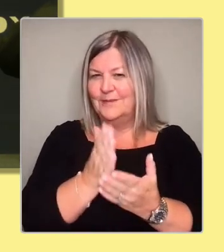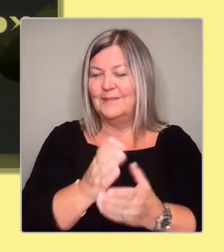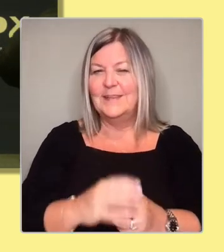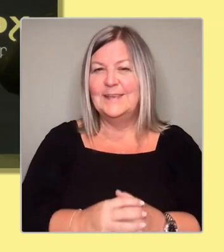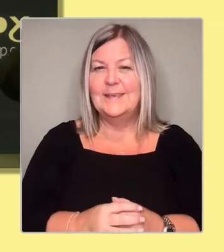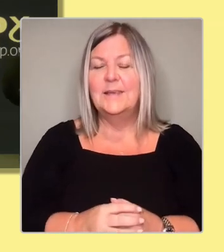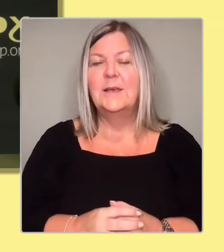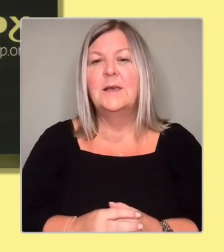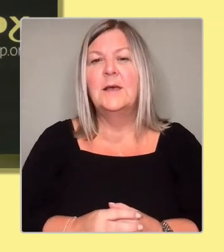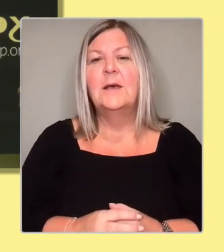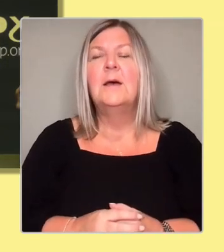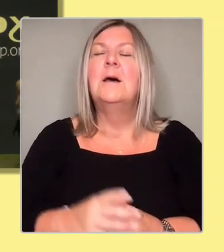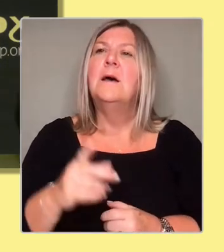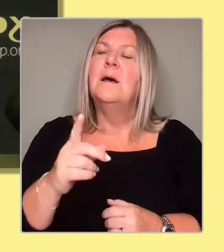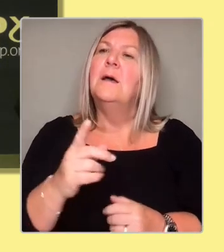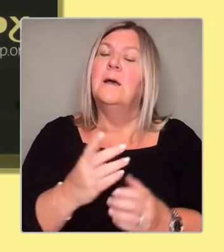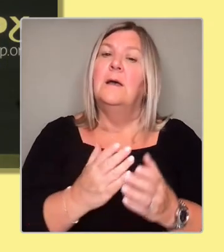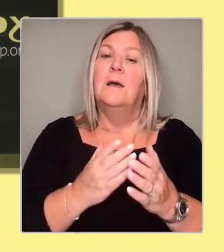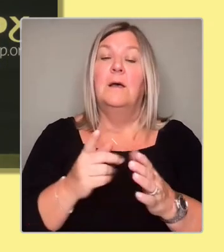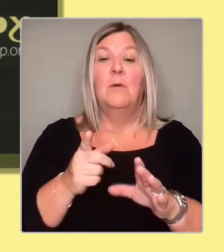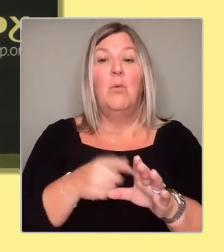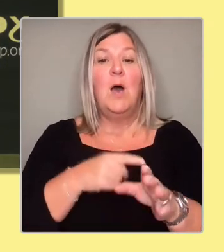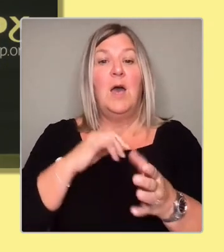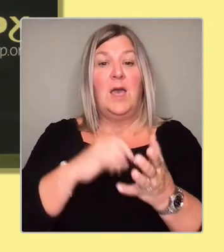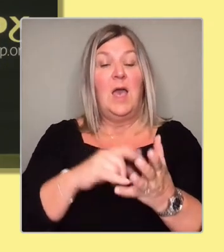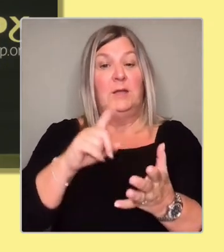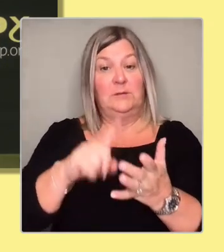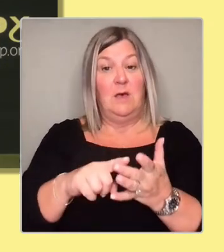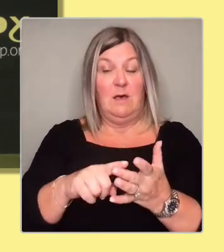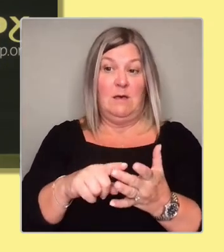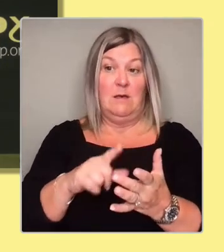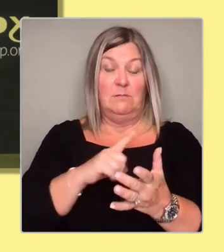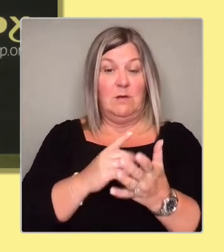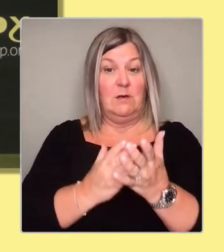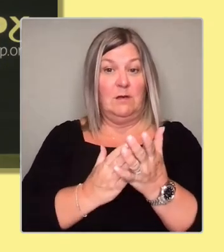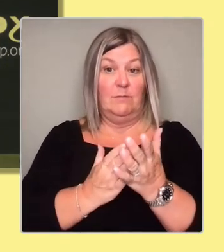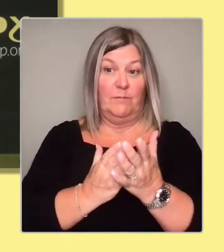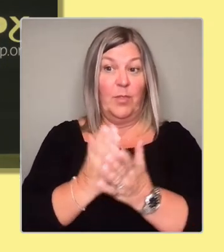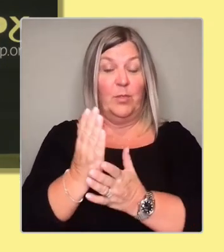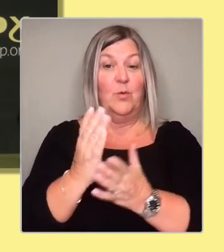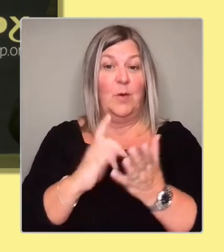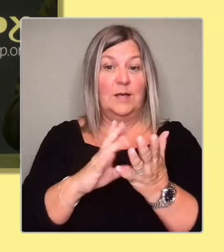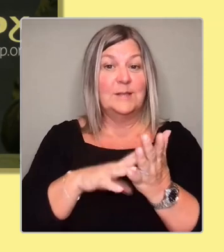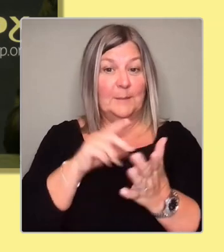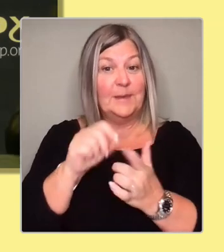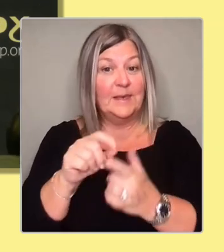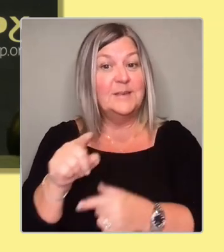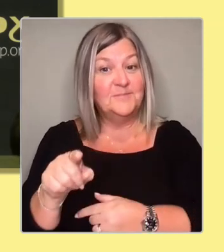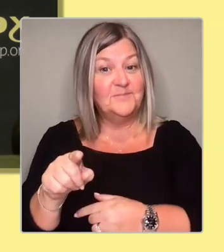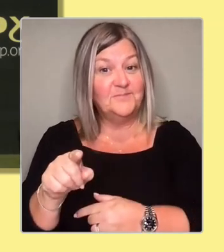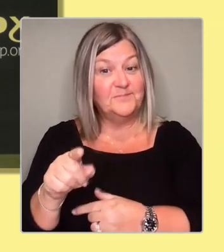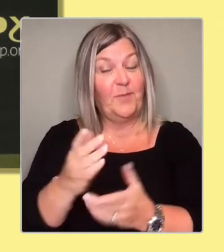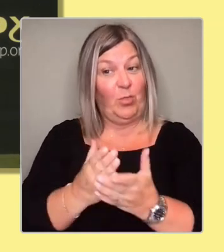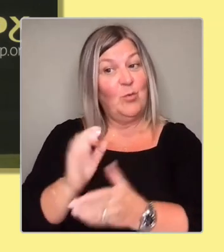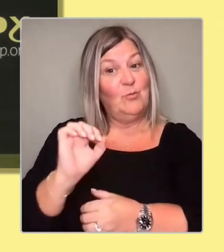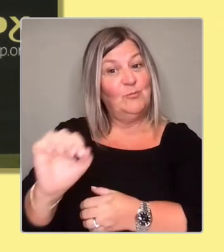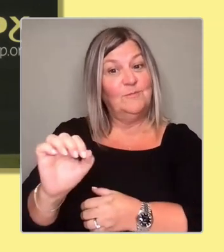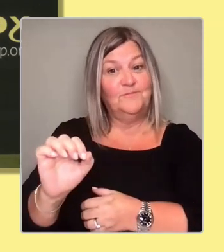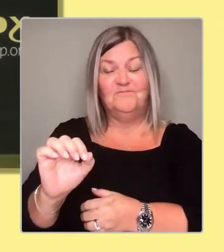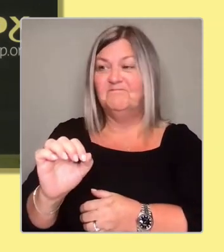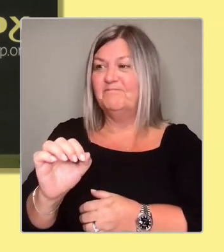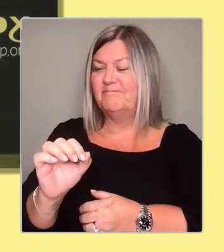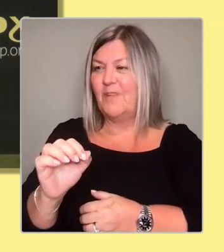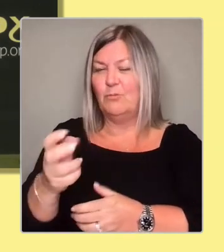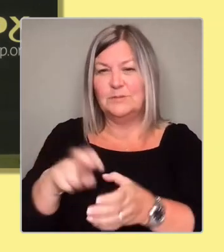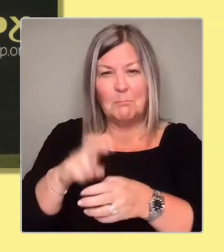YSI. So I first got involved when I was a teenager through the YSI, jumping on board buses, and traveling across Scotland,